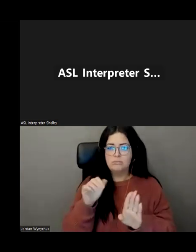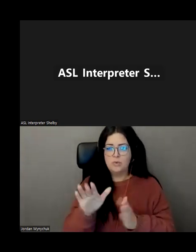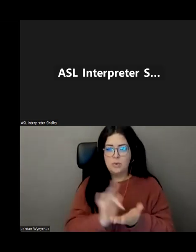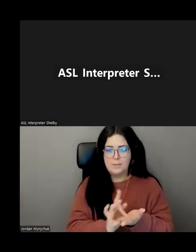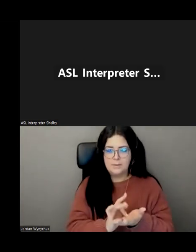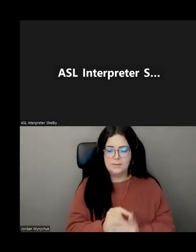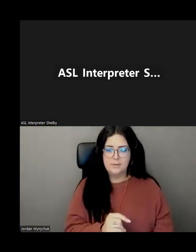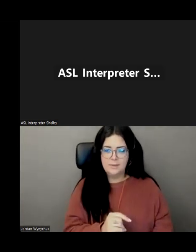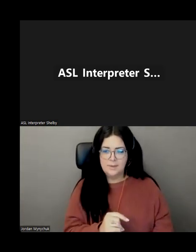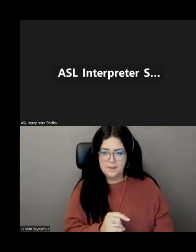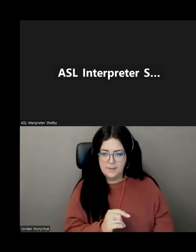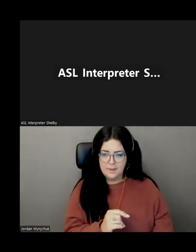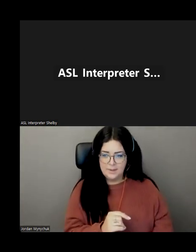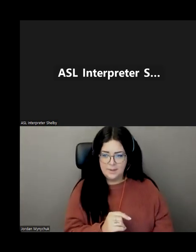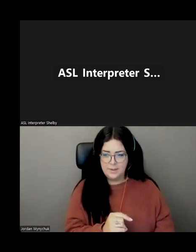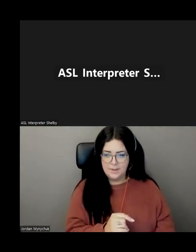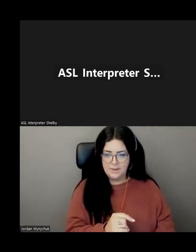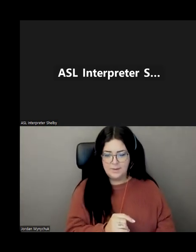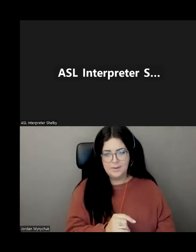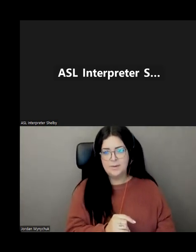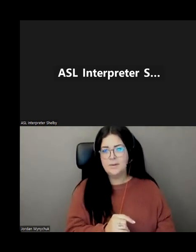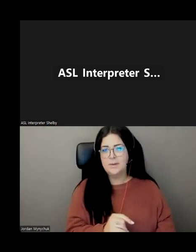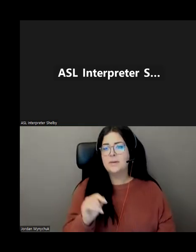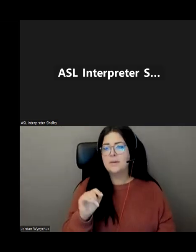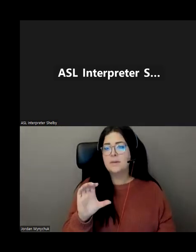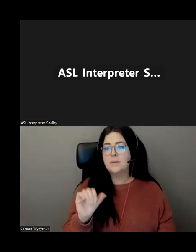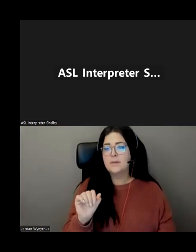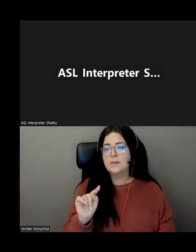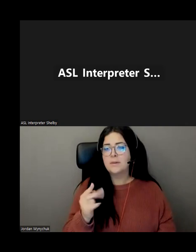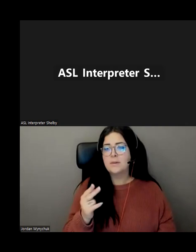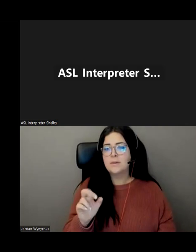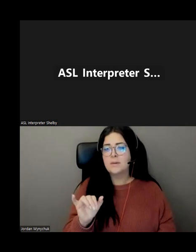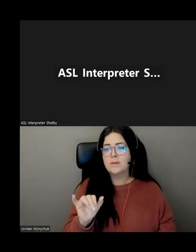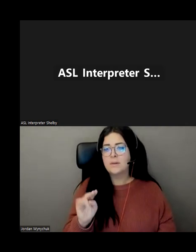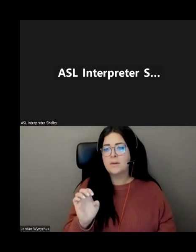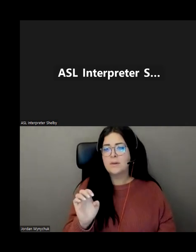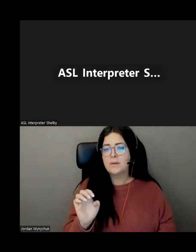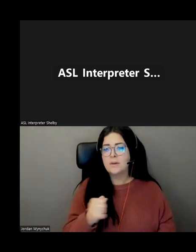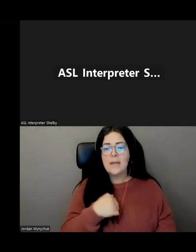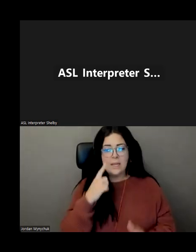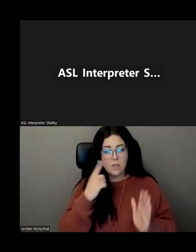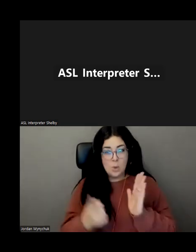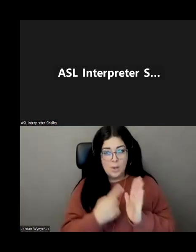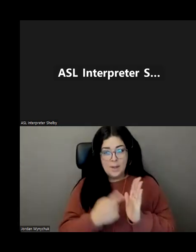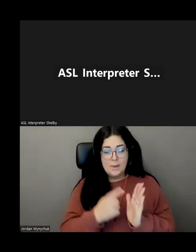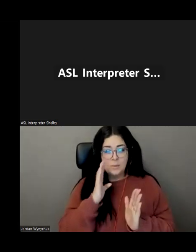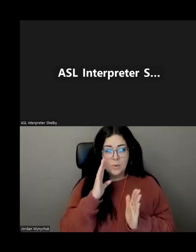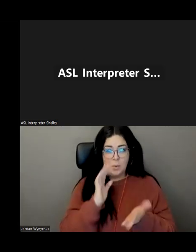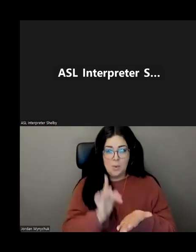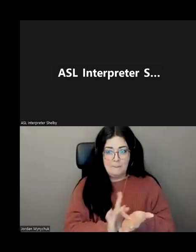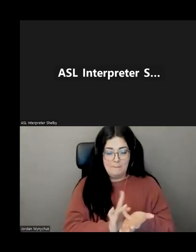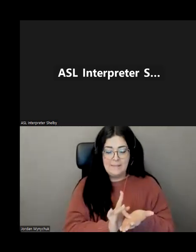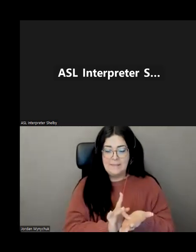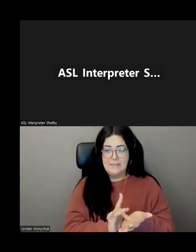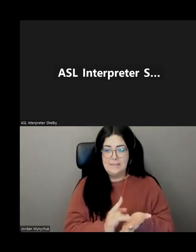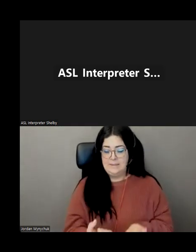one thing i'd just like to add in here sometimes we sometimes forget that some medications can actually cause us to fall